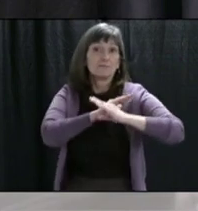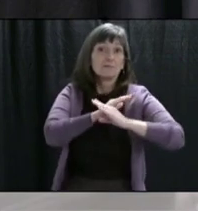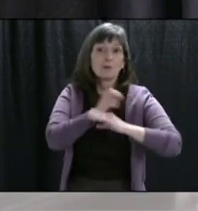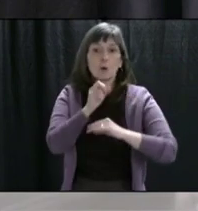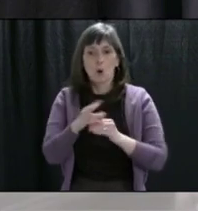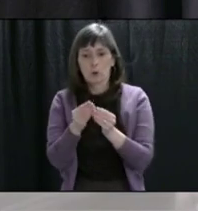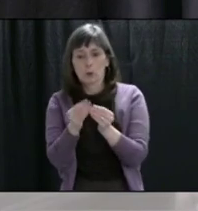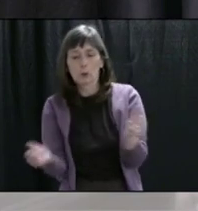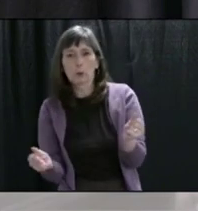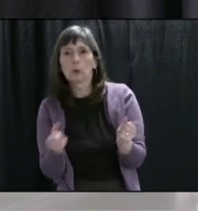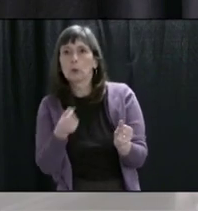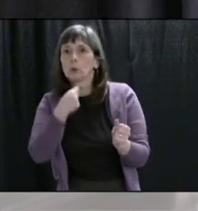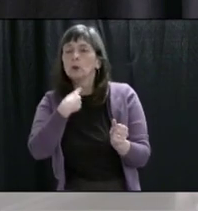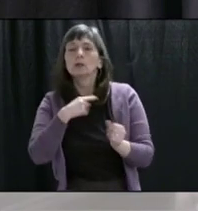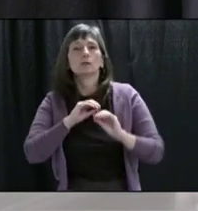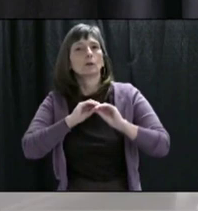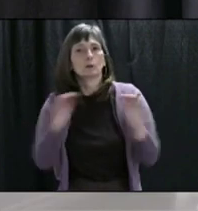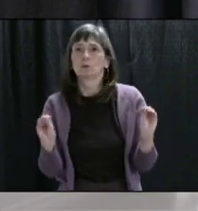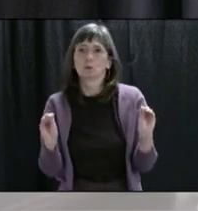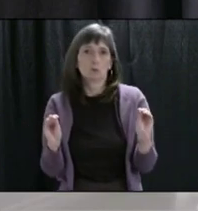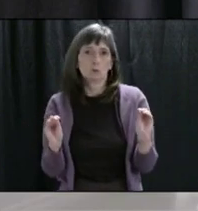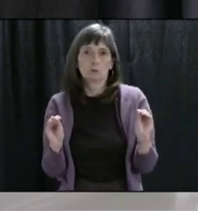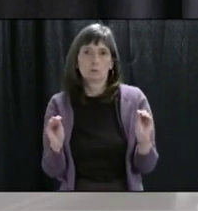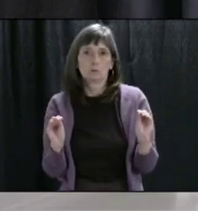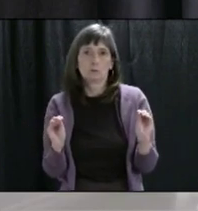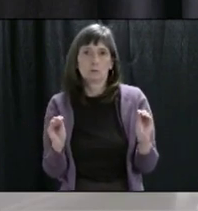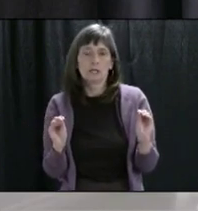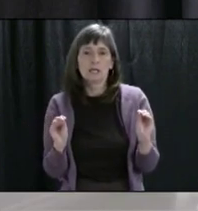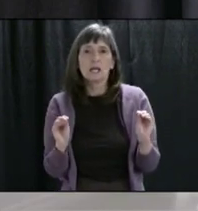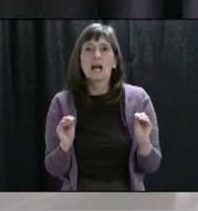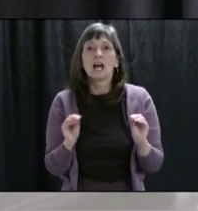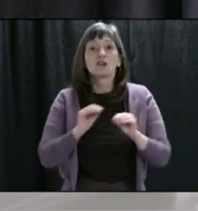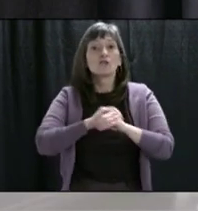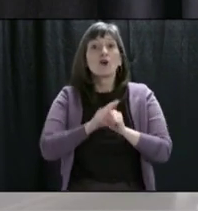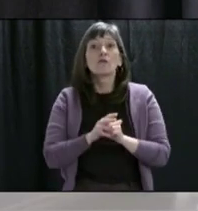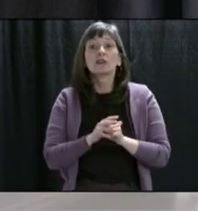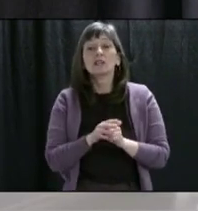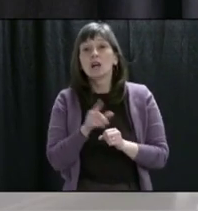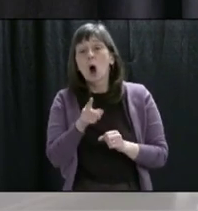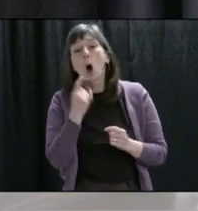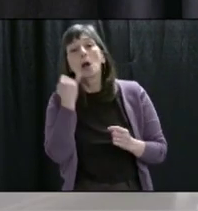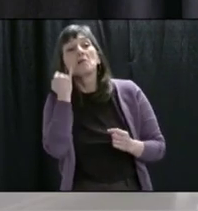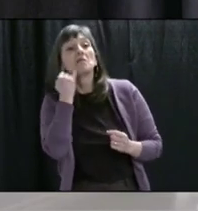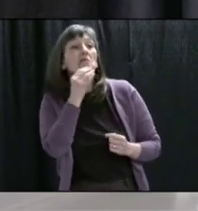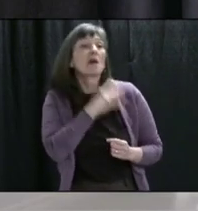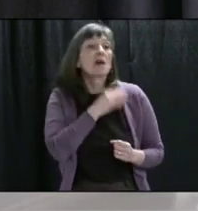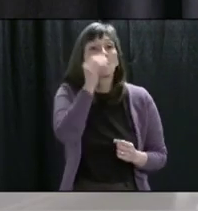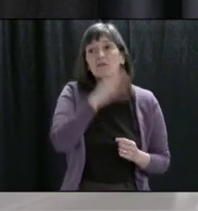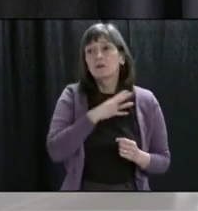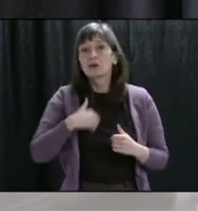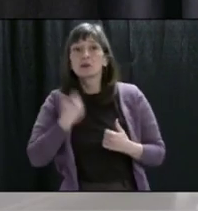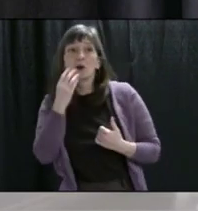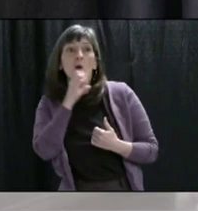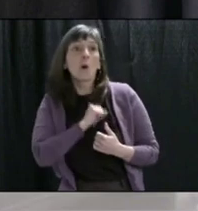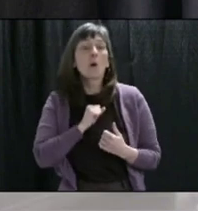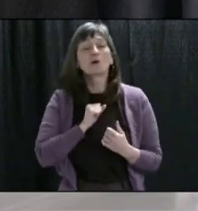specific treatment for this virus. And it discriminates against no one. We must get it right. This